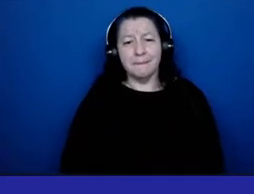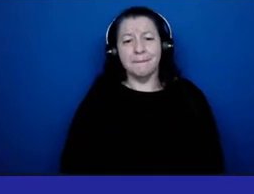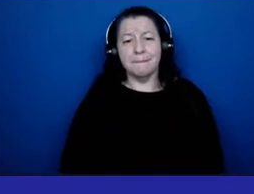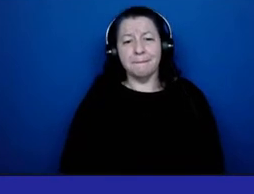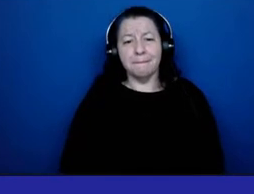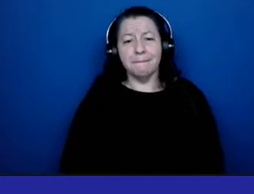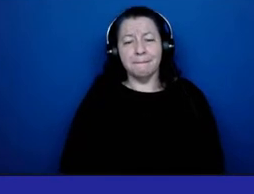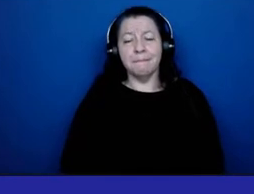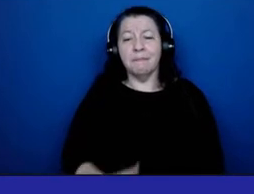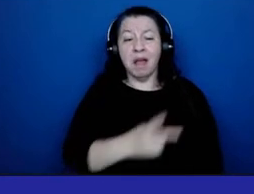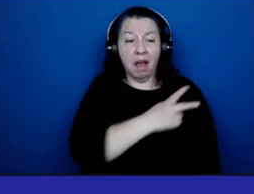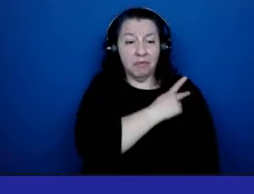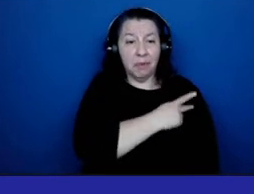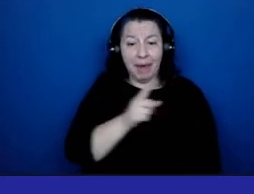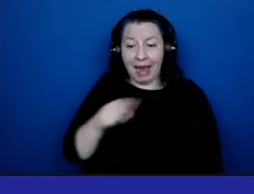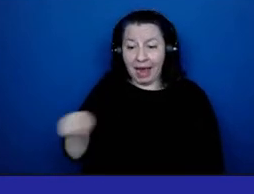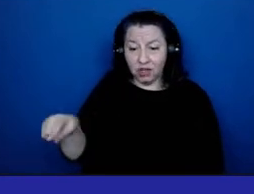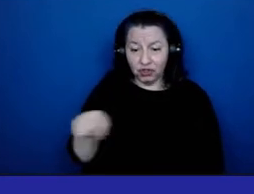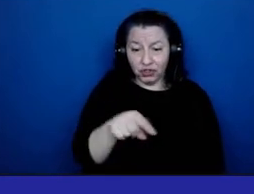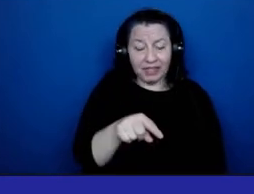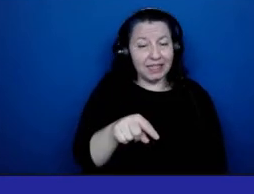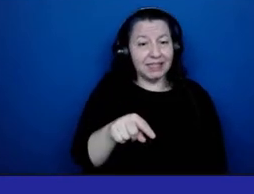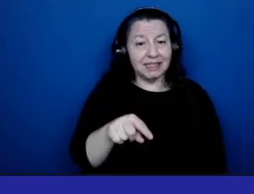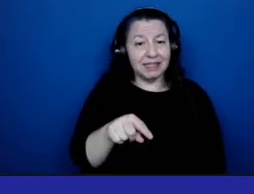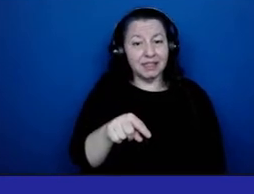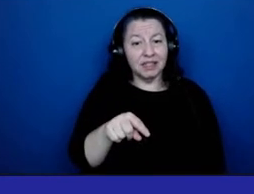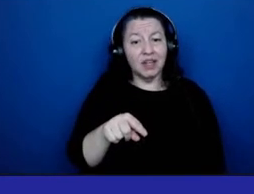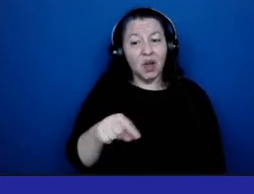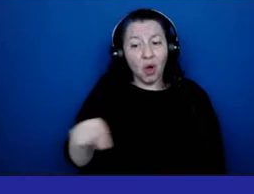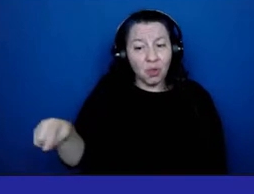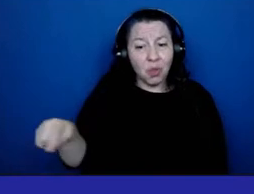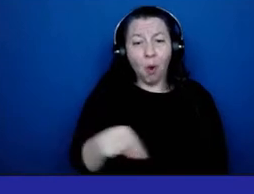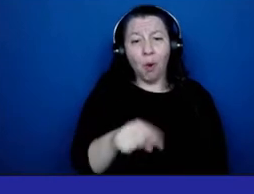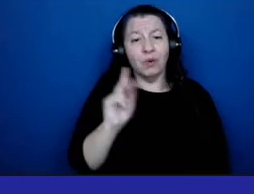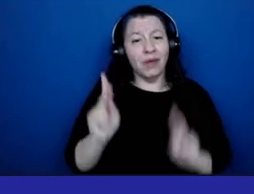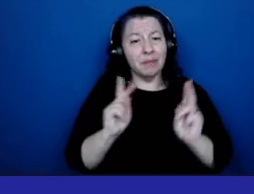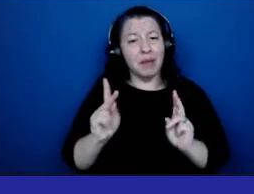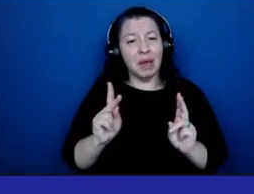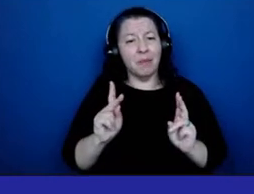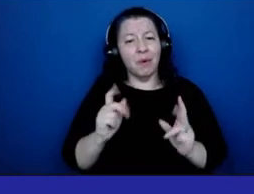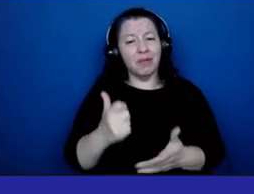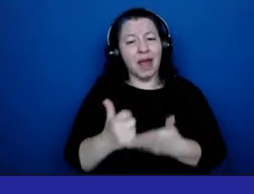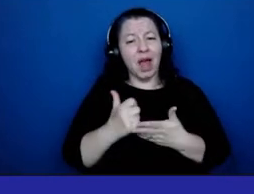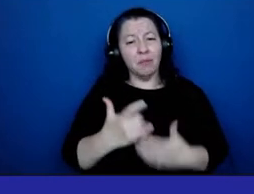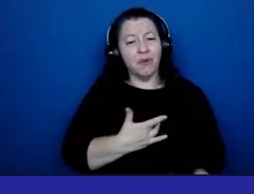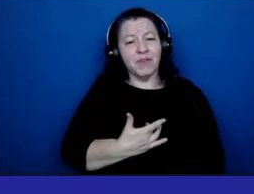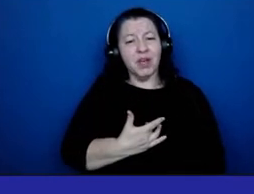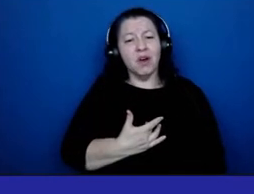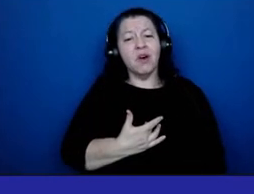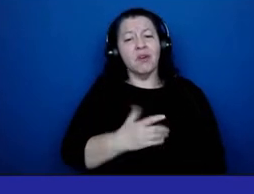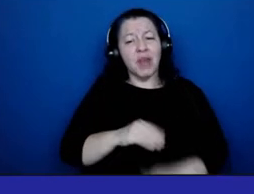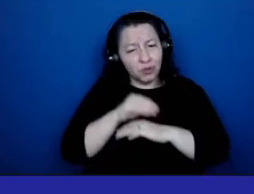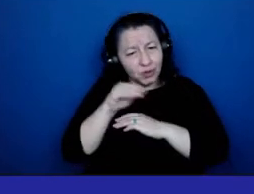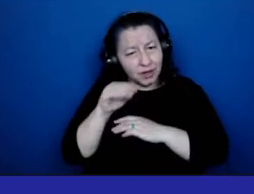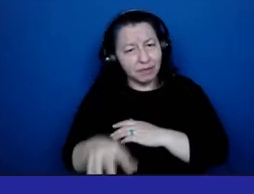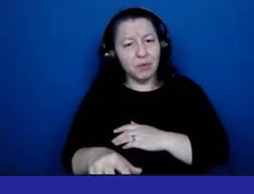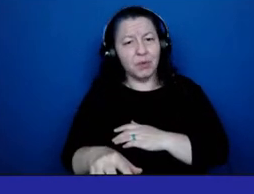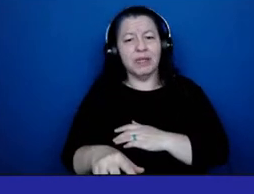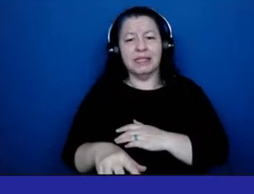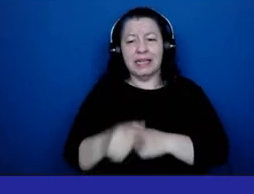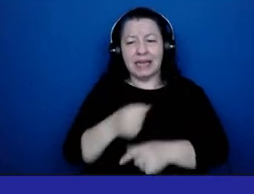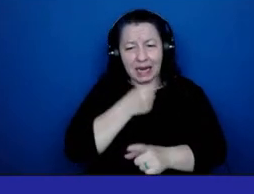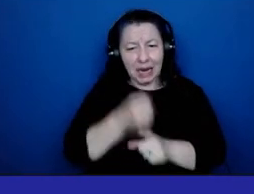And the patients are the ones that makes you feel that you're doing something, that you're being paid.